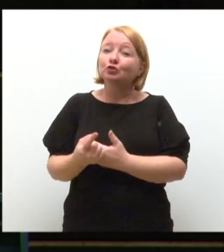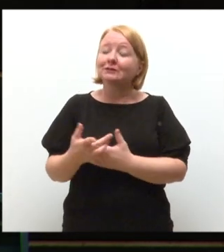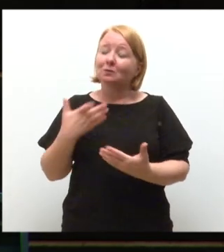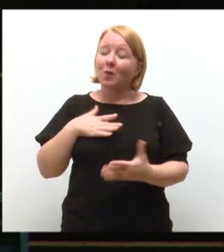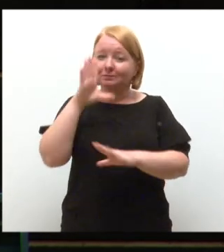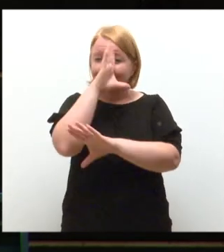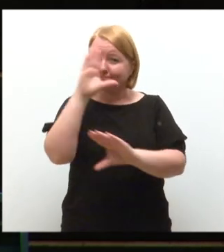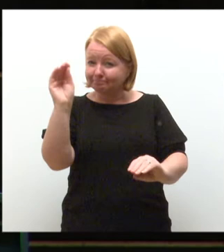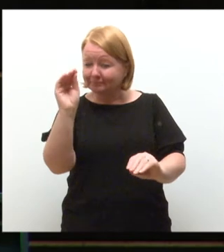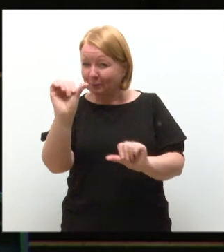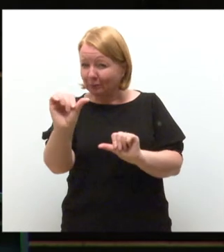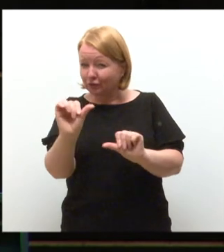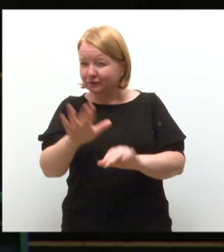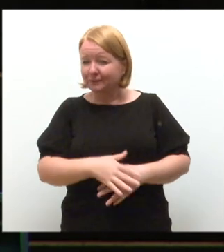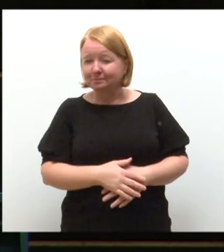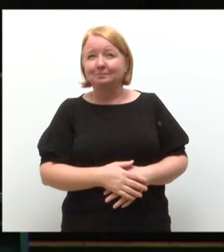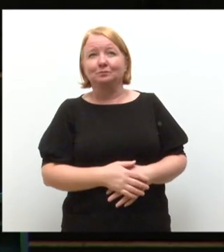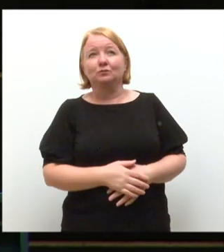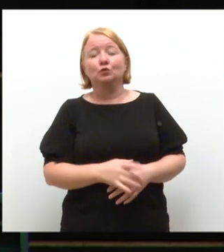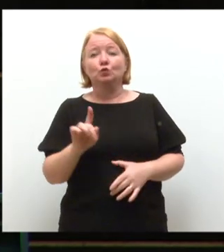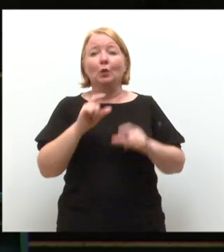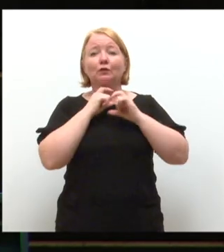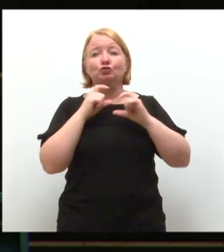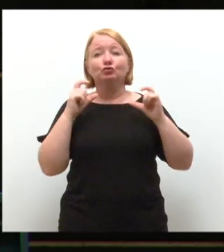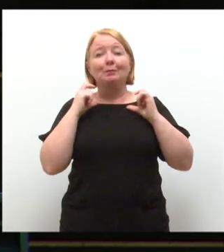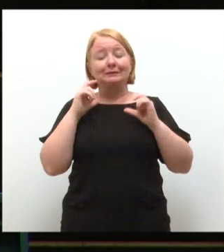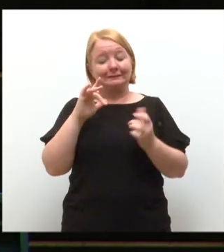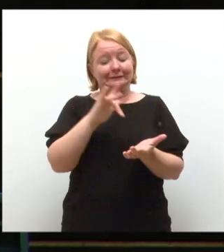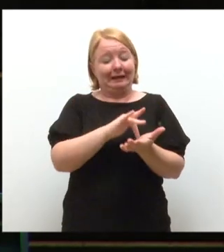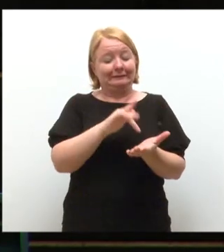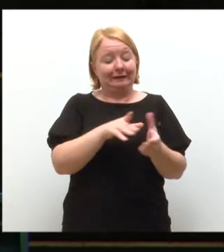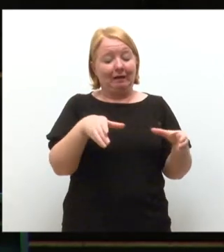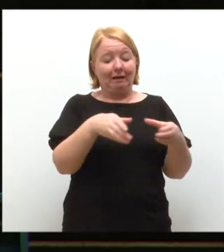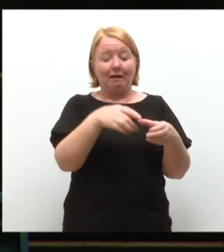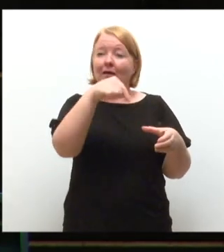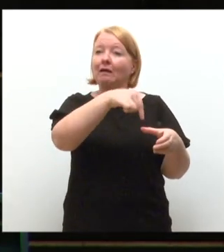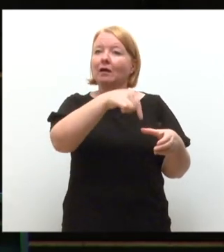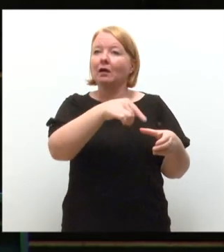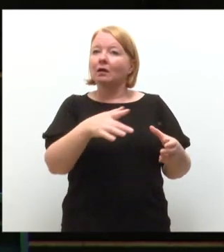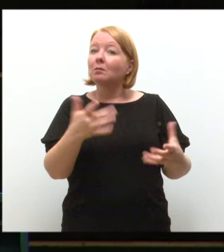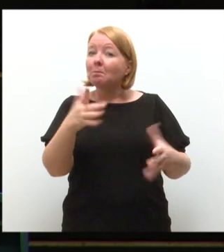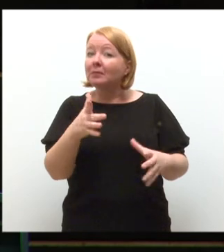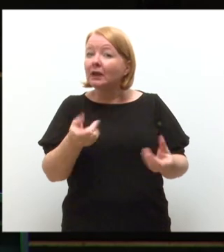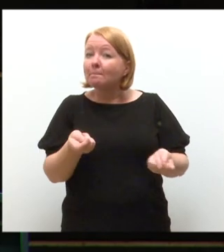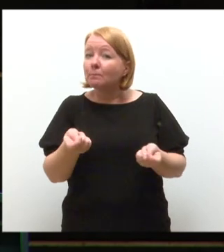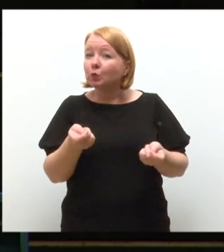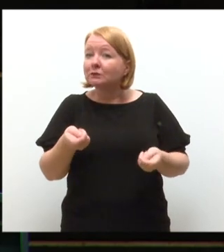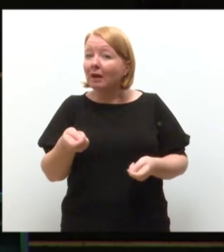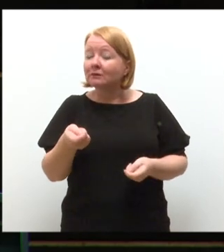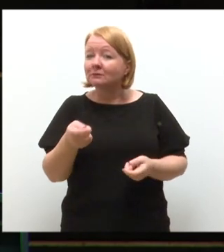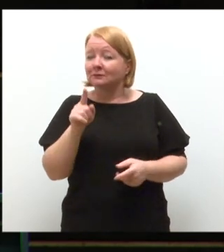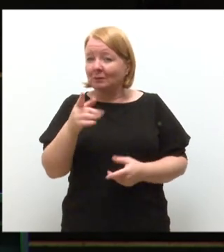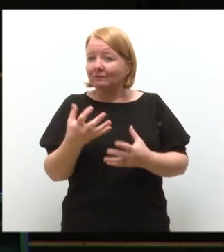very briefly about the University Chaplaincy Centre, which, if you haven't found it already for the Ports and Pans, is